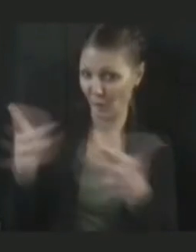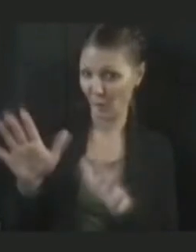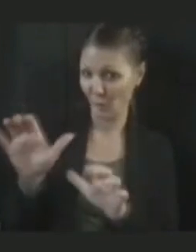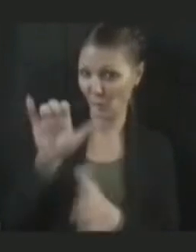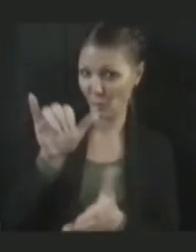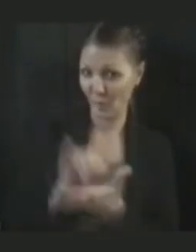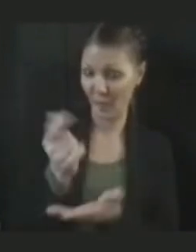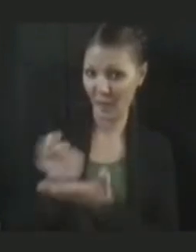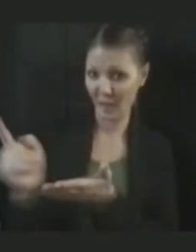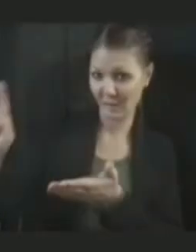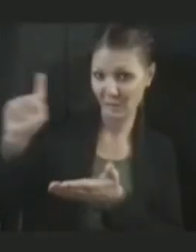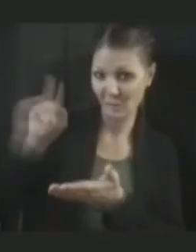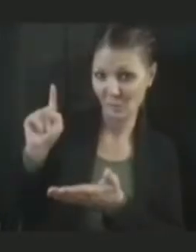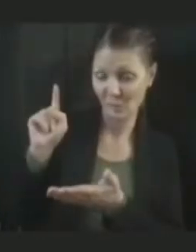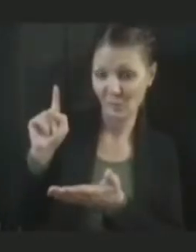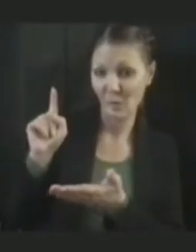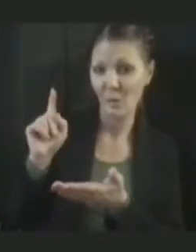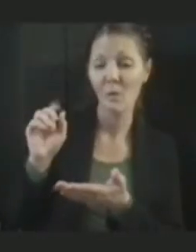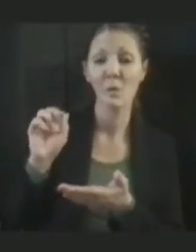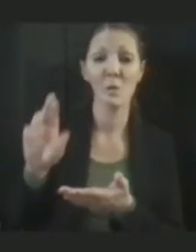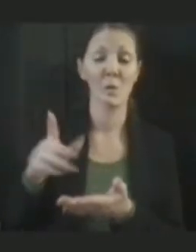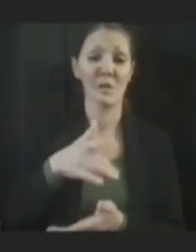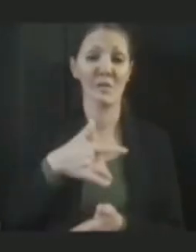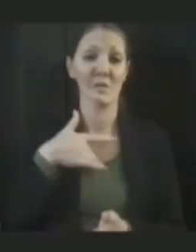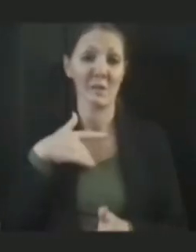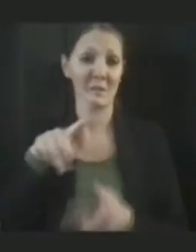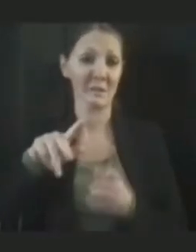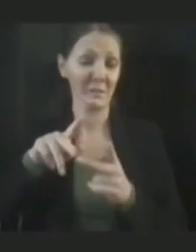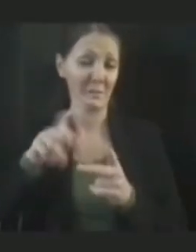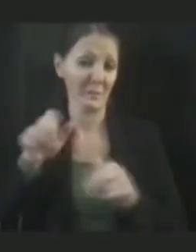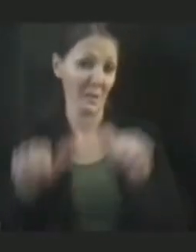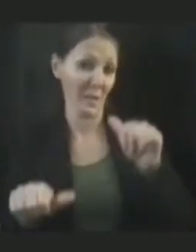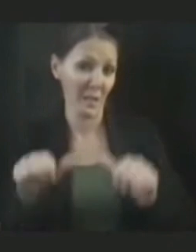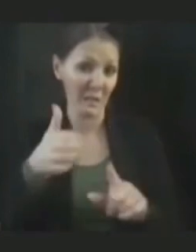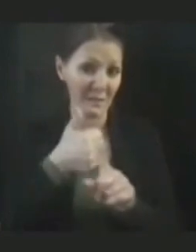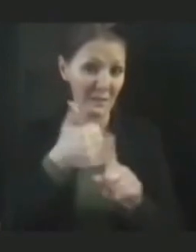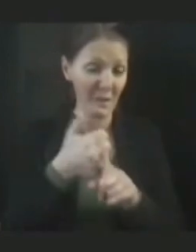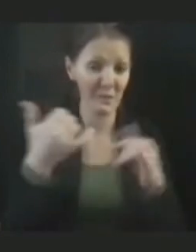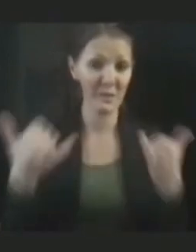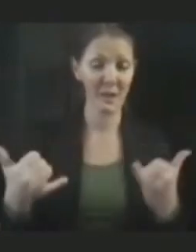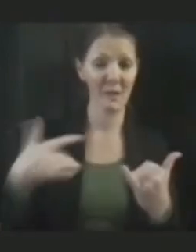are you second-guessing yourself at all on this?